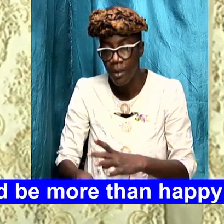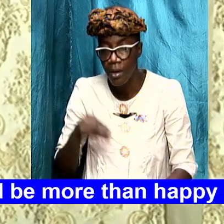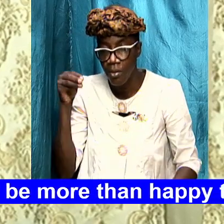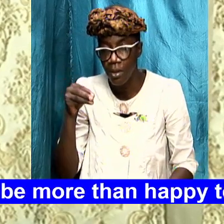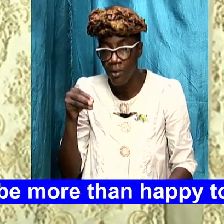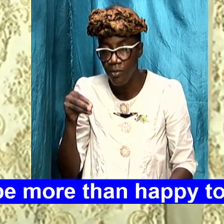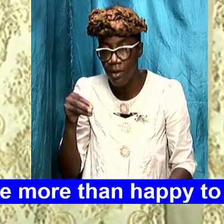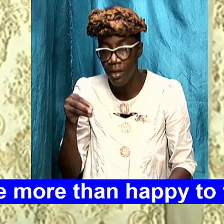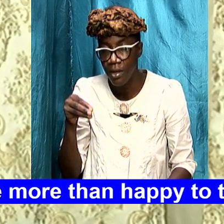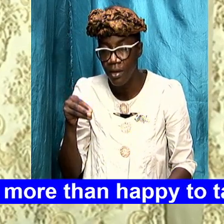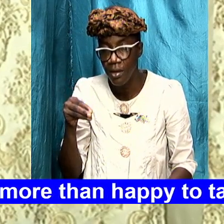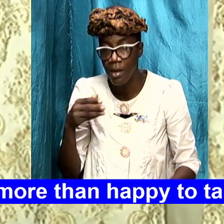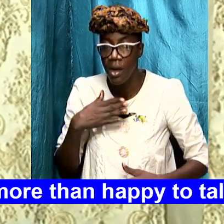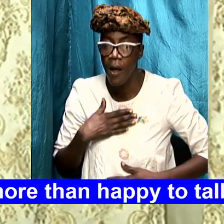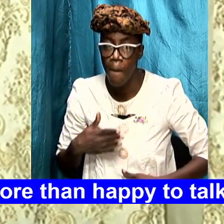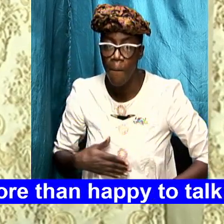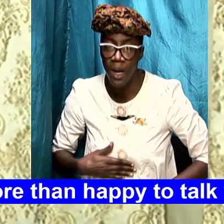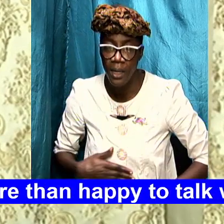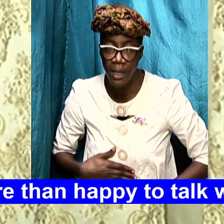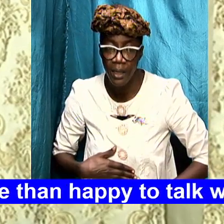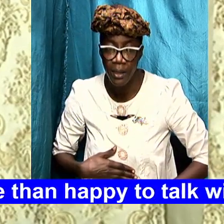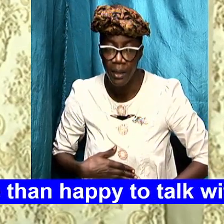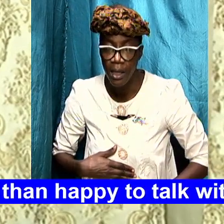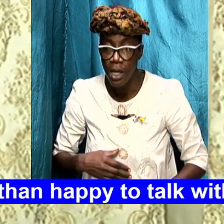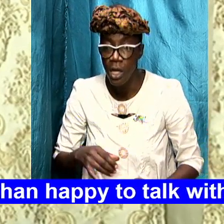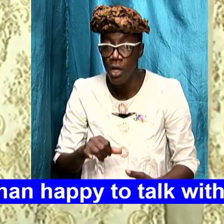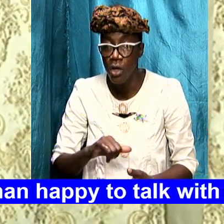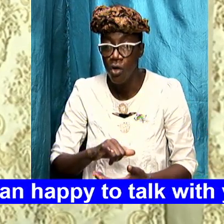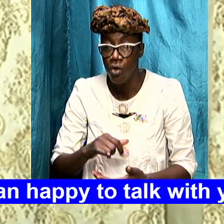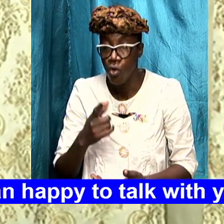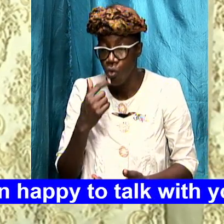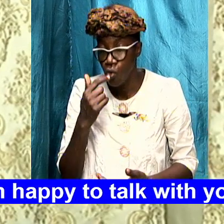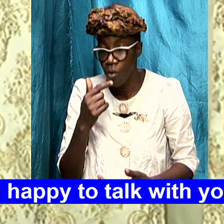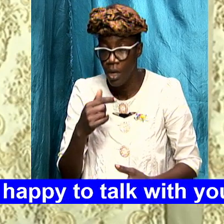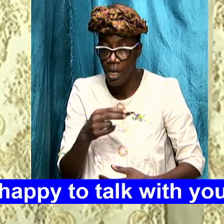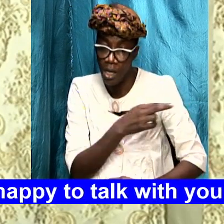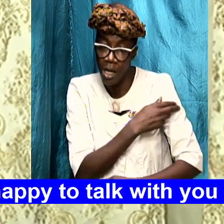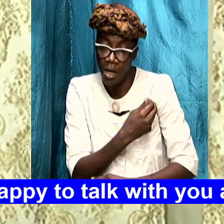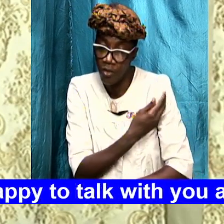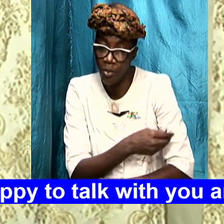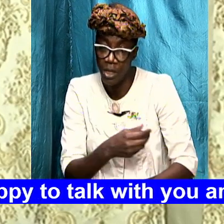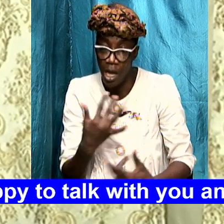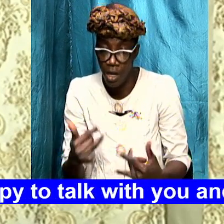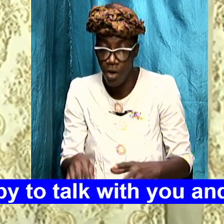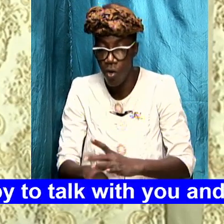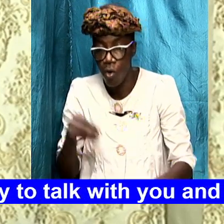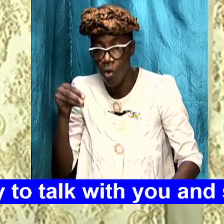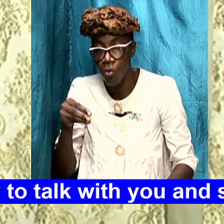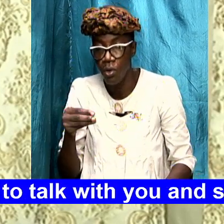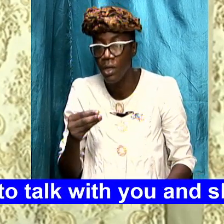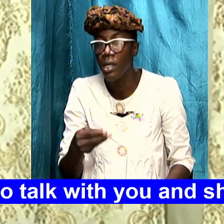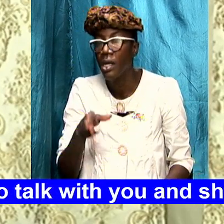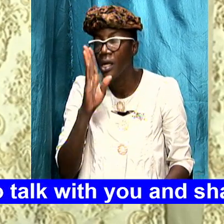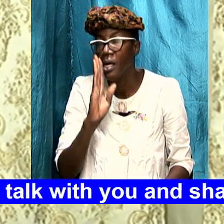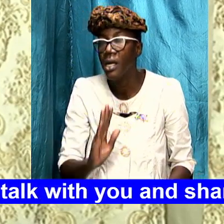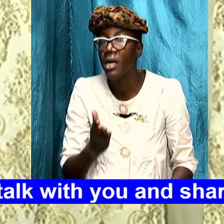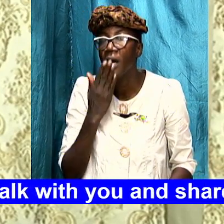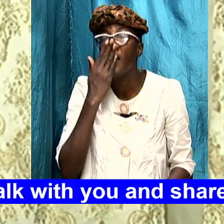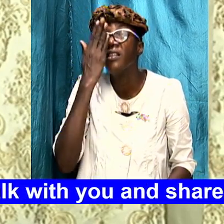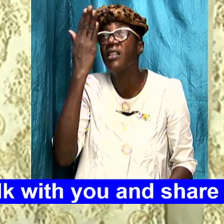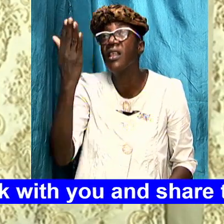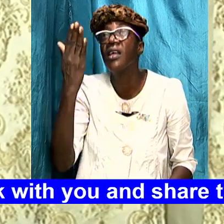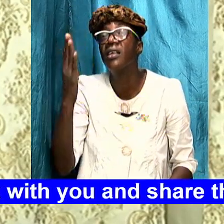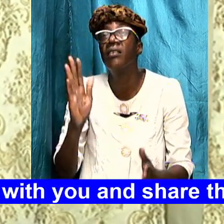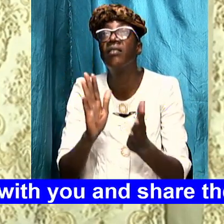systems now and they were in the hospital they are out of the hospital and we give God thanks we give him